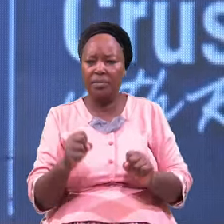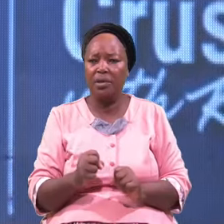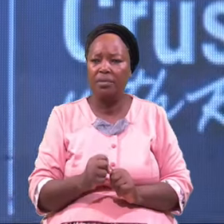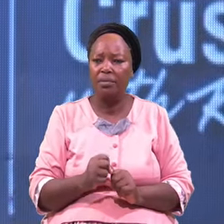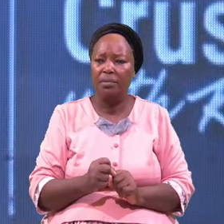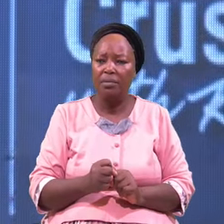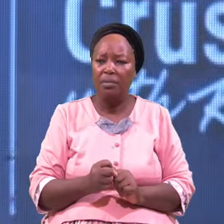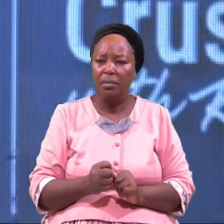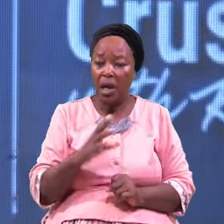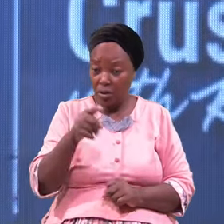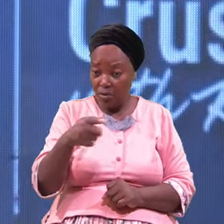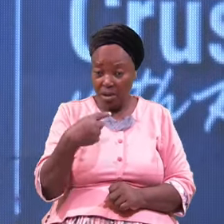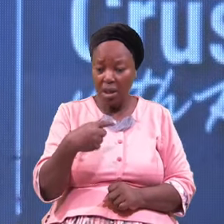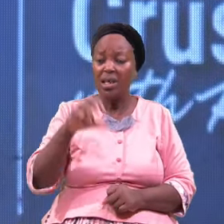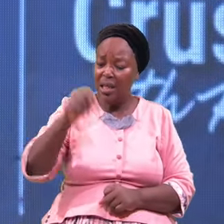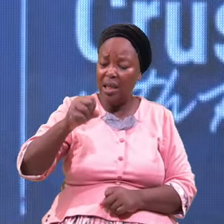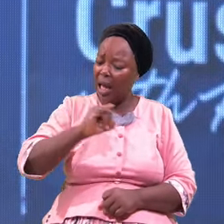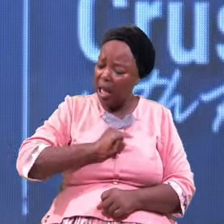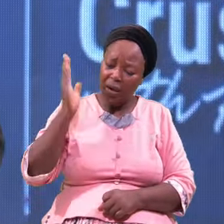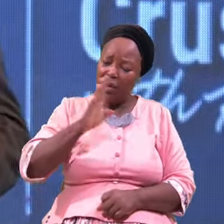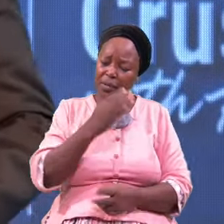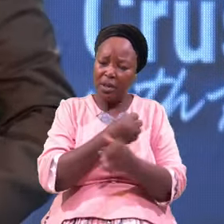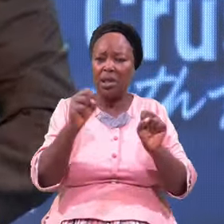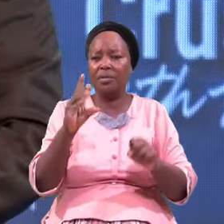And You Say Yes I Will Be Saved